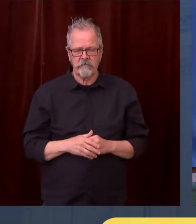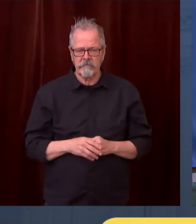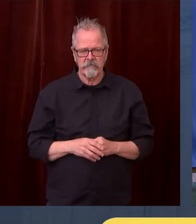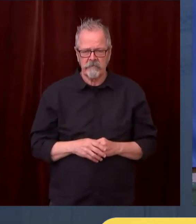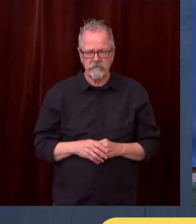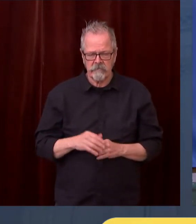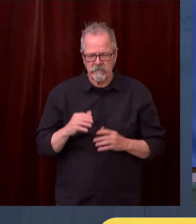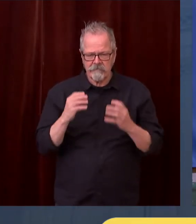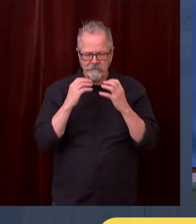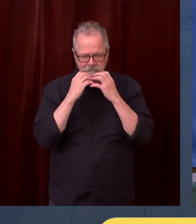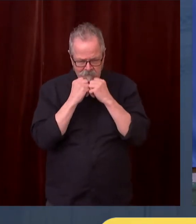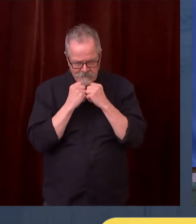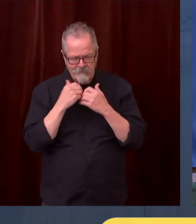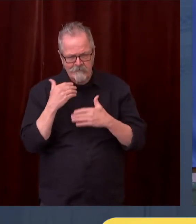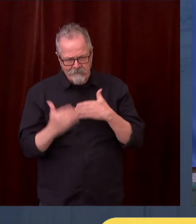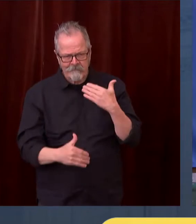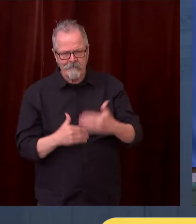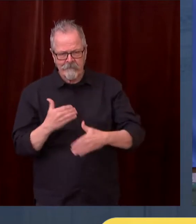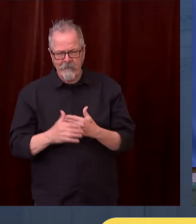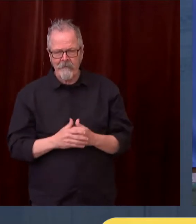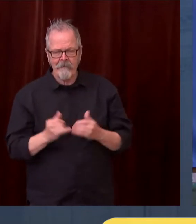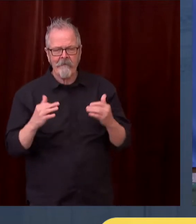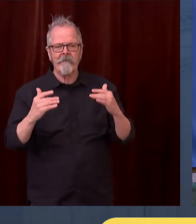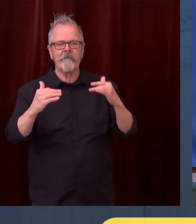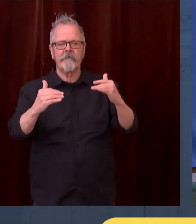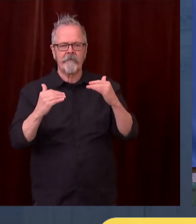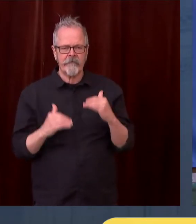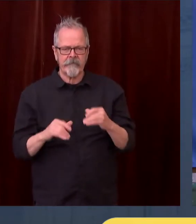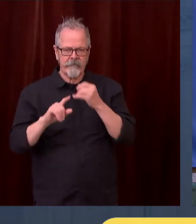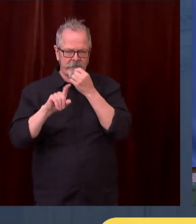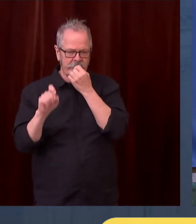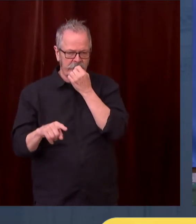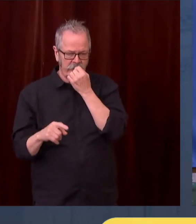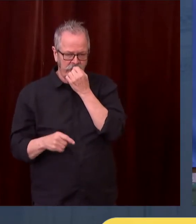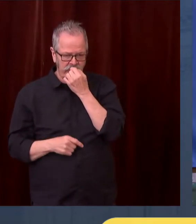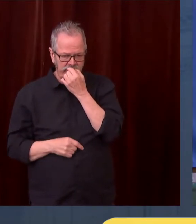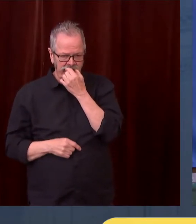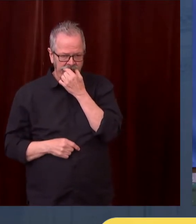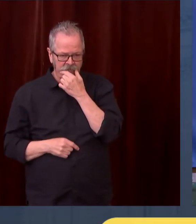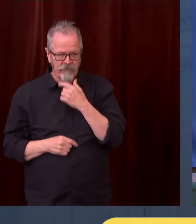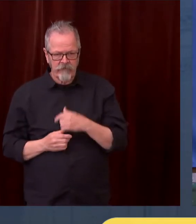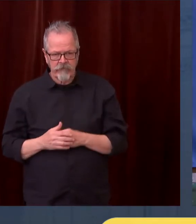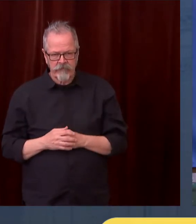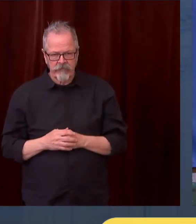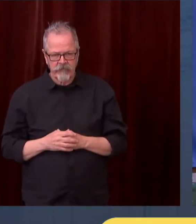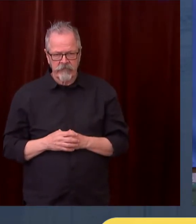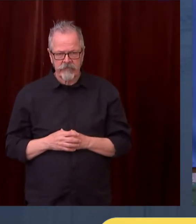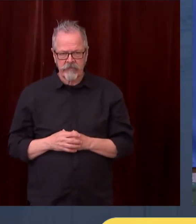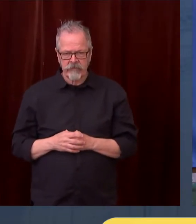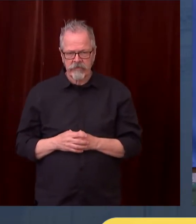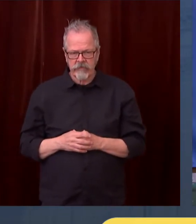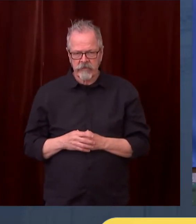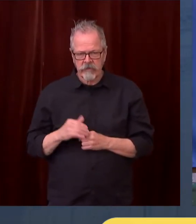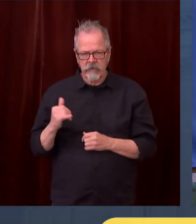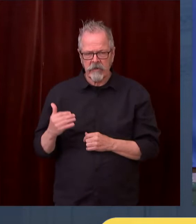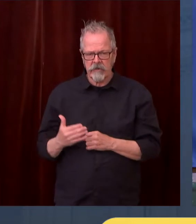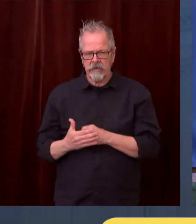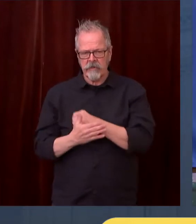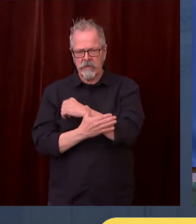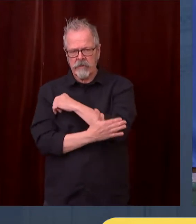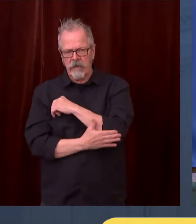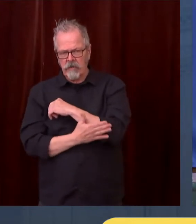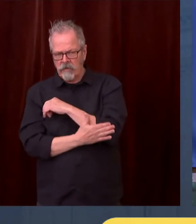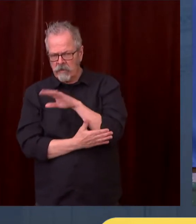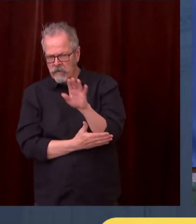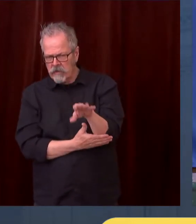for you or Lacey, maybe, but speaking of the rollbacks in counties, we're in a situation in Spokane and probably a few other